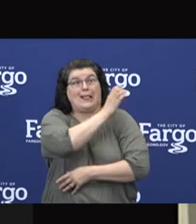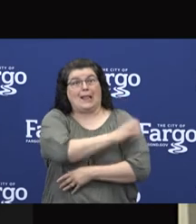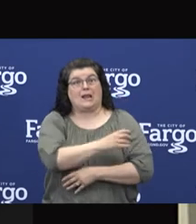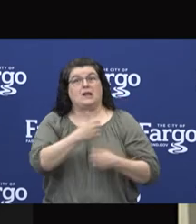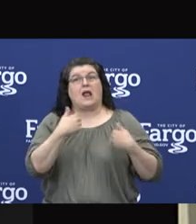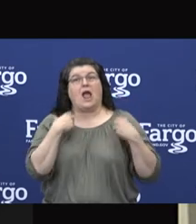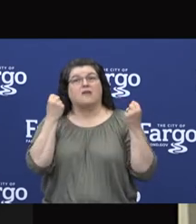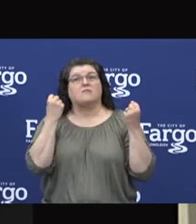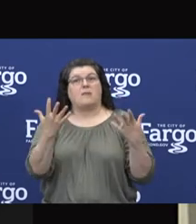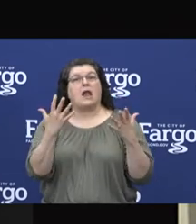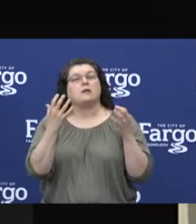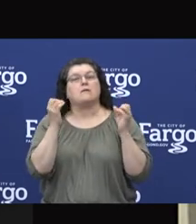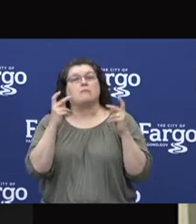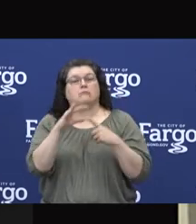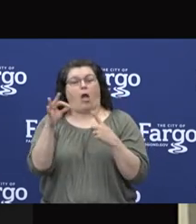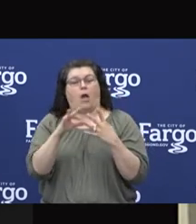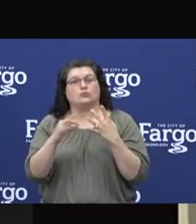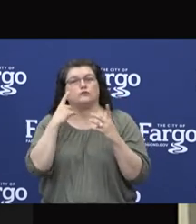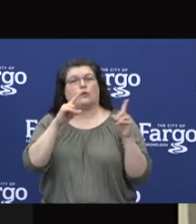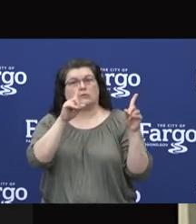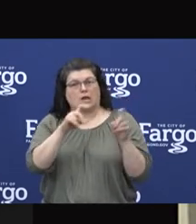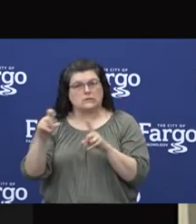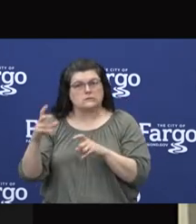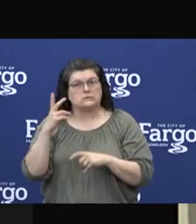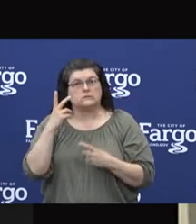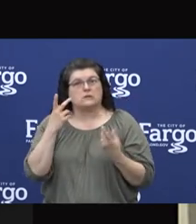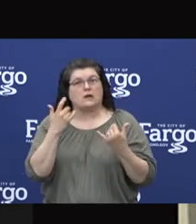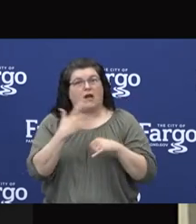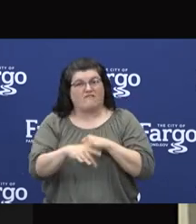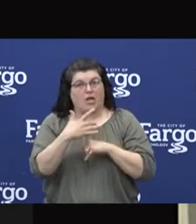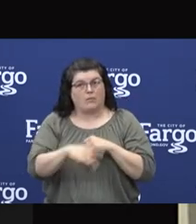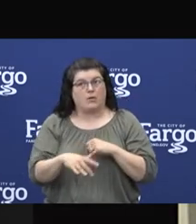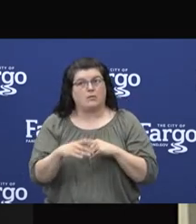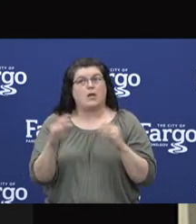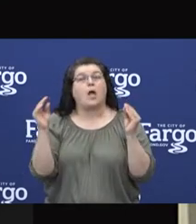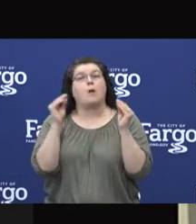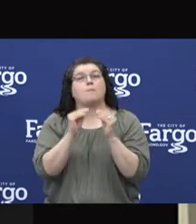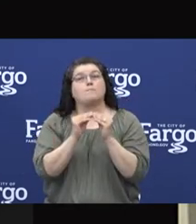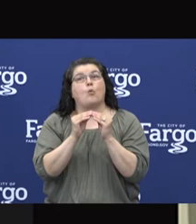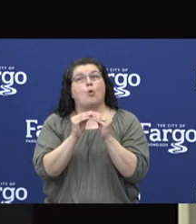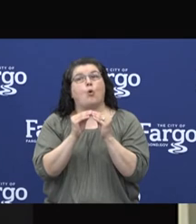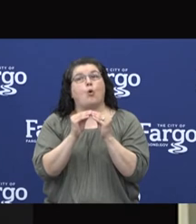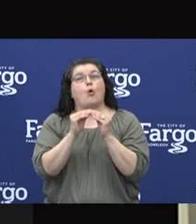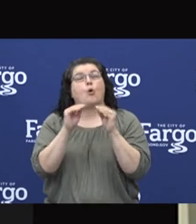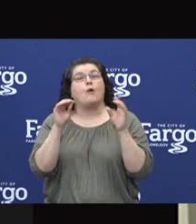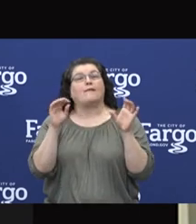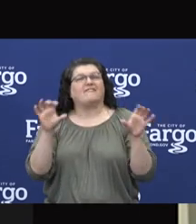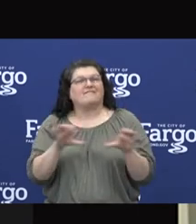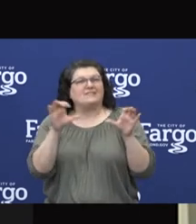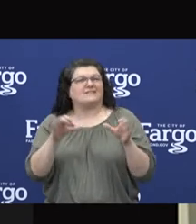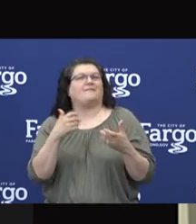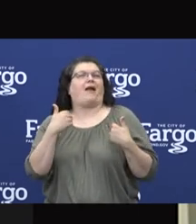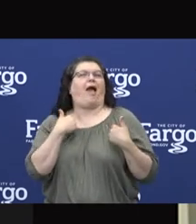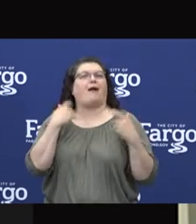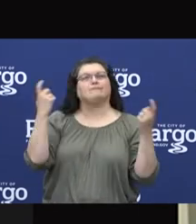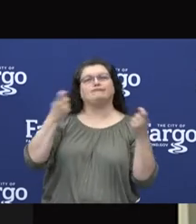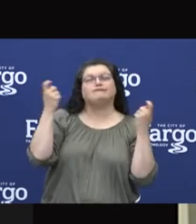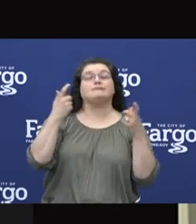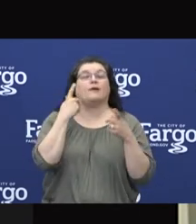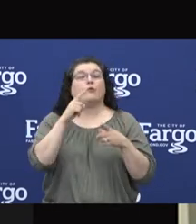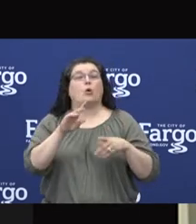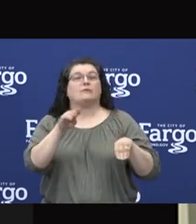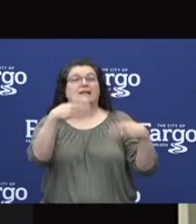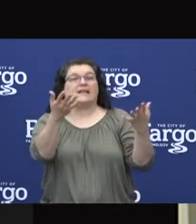menu of screening opportunities. We're also making it a little more festive, having some giveaways and discount items on retail